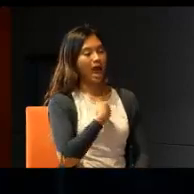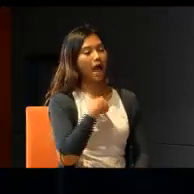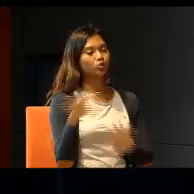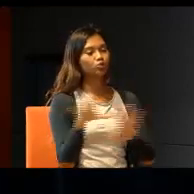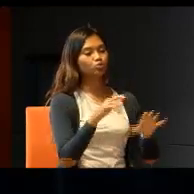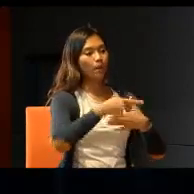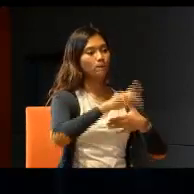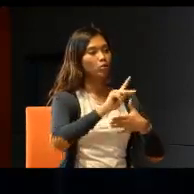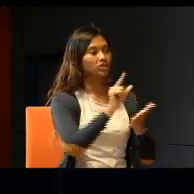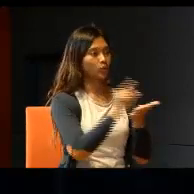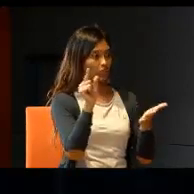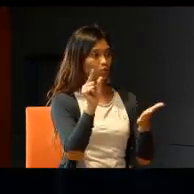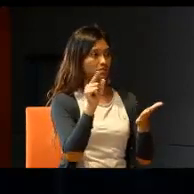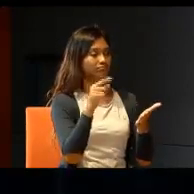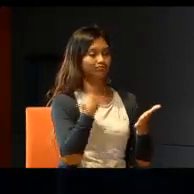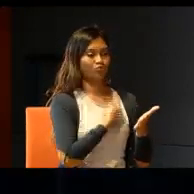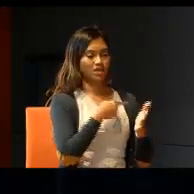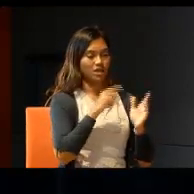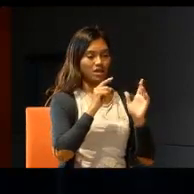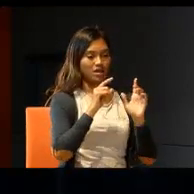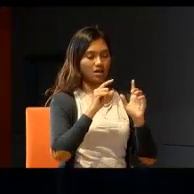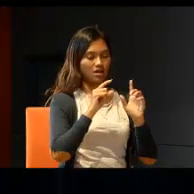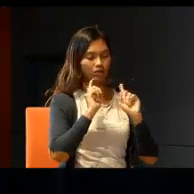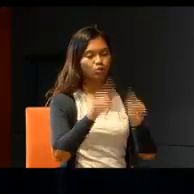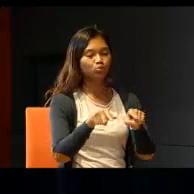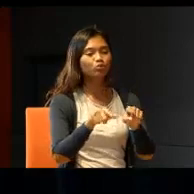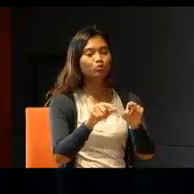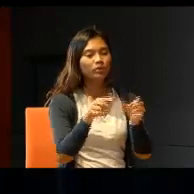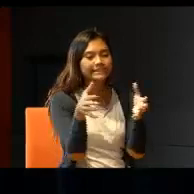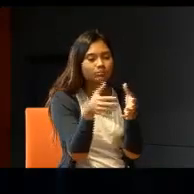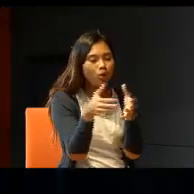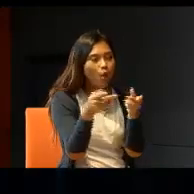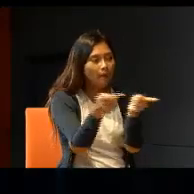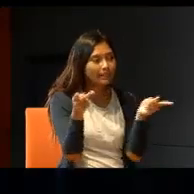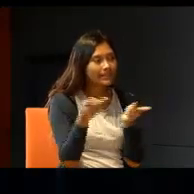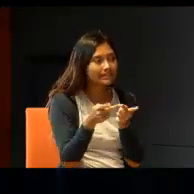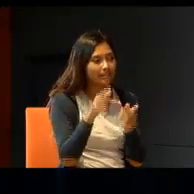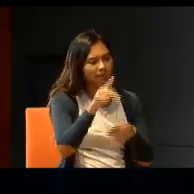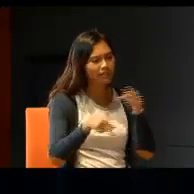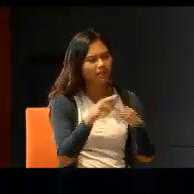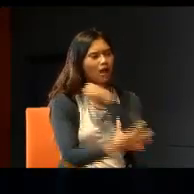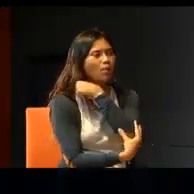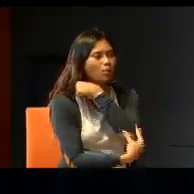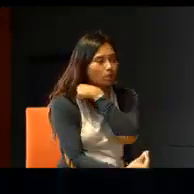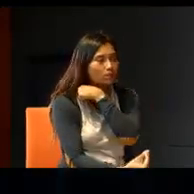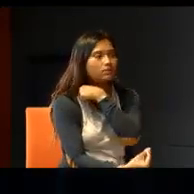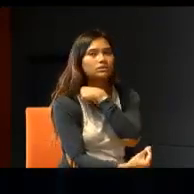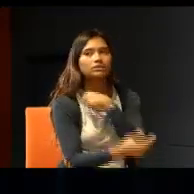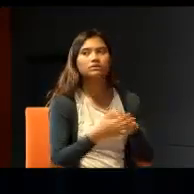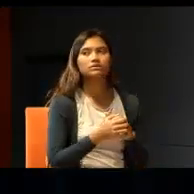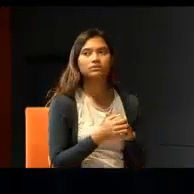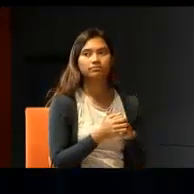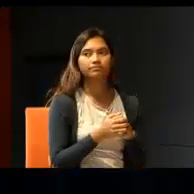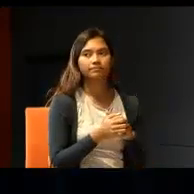We used to go to a small place, which was, I people were very poor, and we used to get